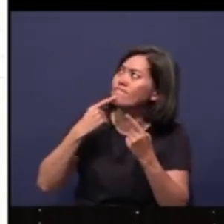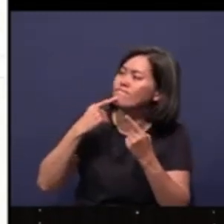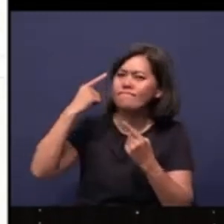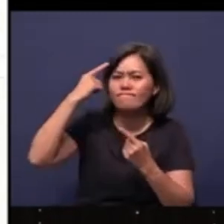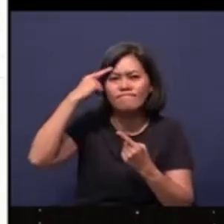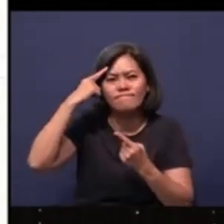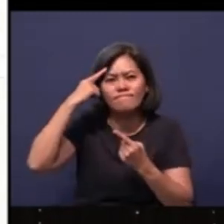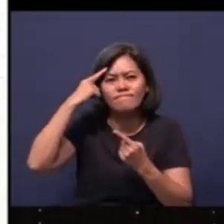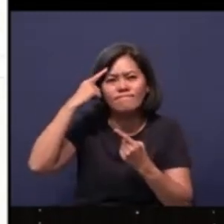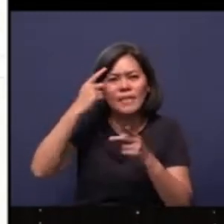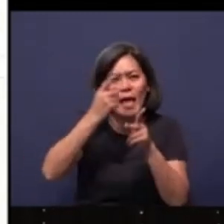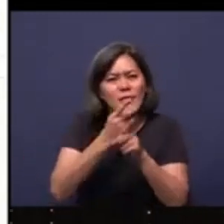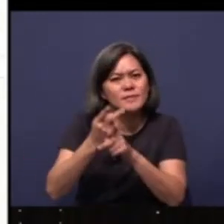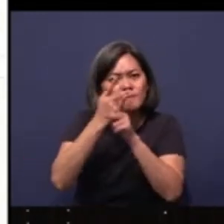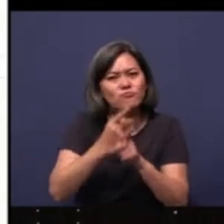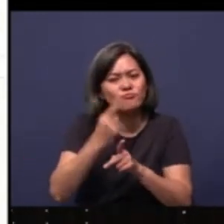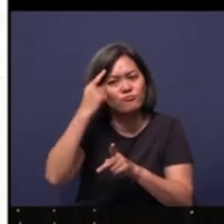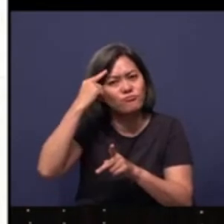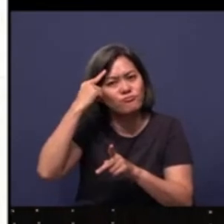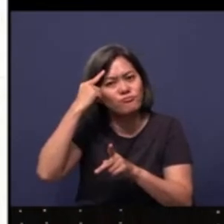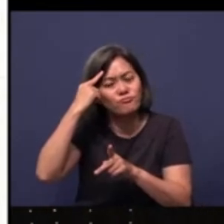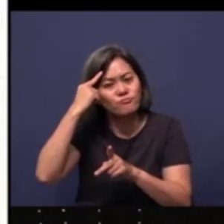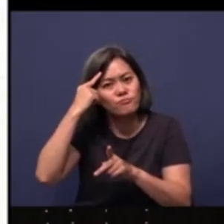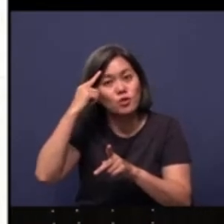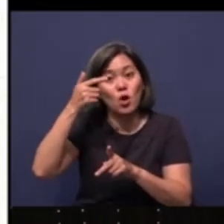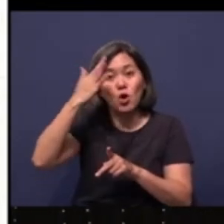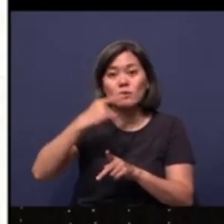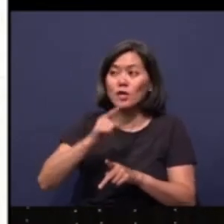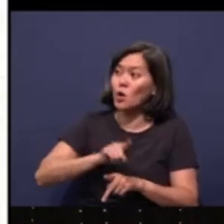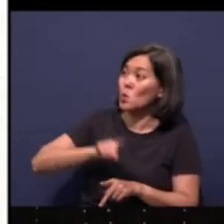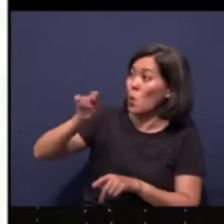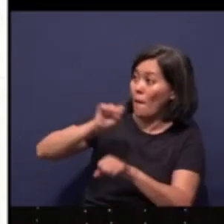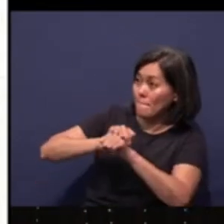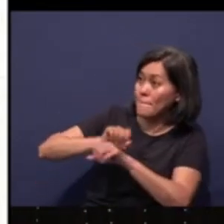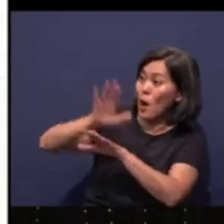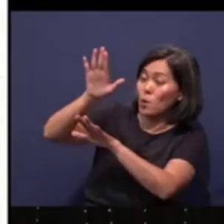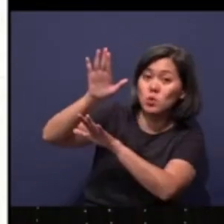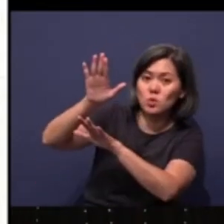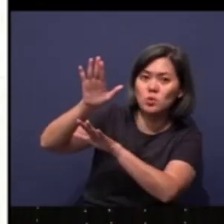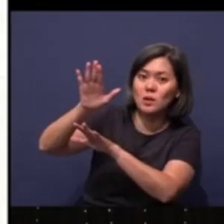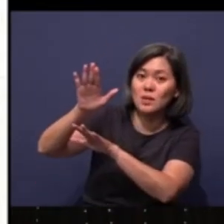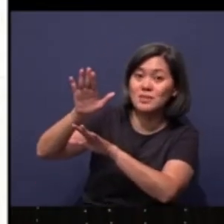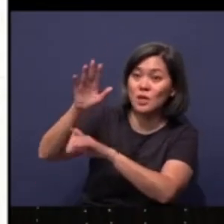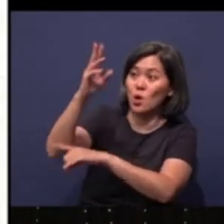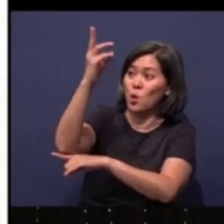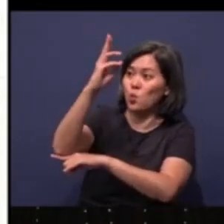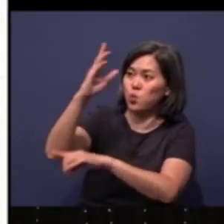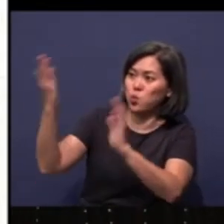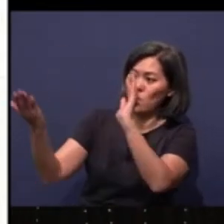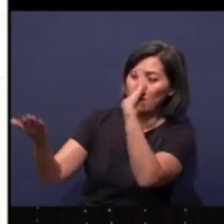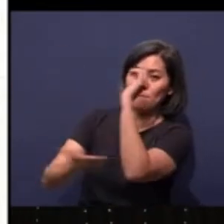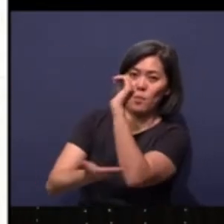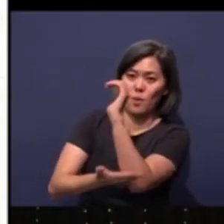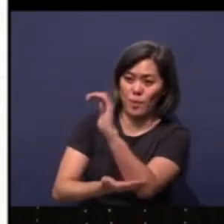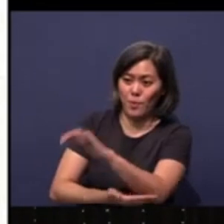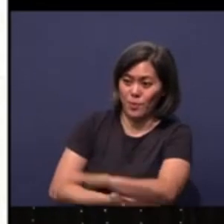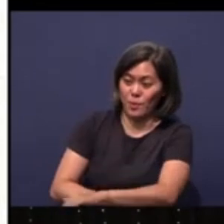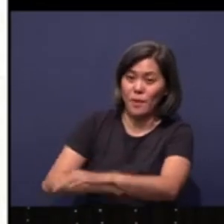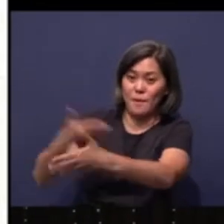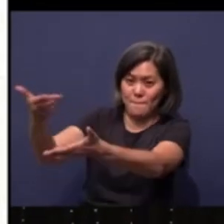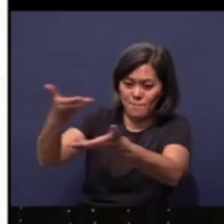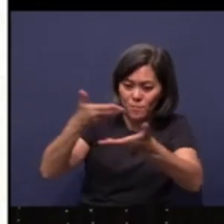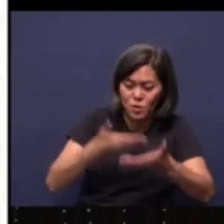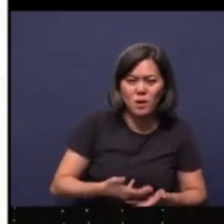carefully. God says, go up to the mountain and bring down timber. I thought you said the mountain had drought.